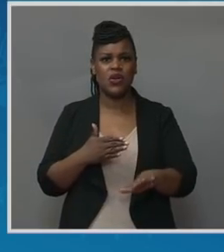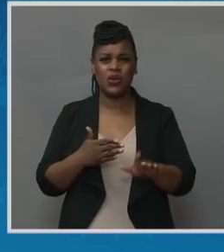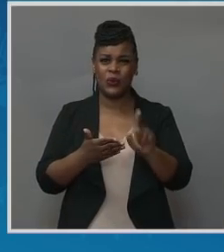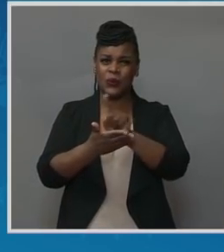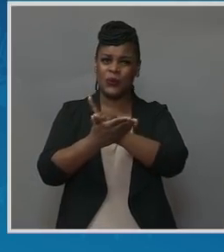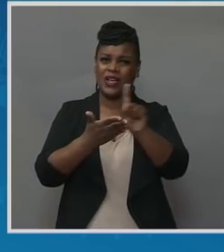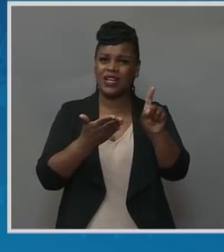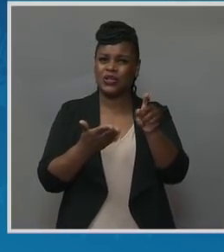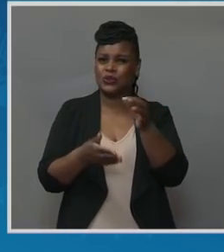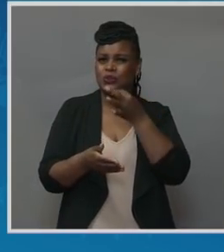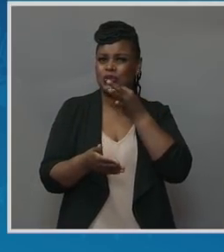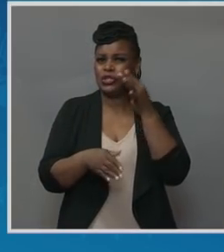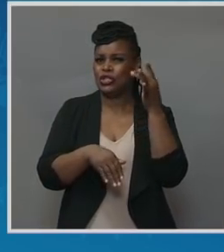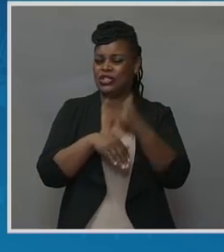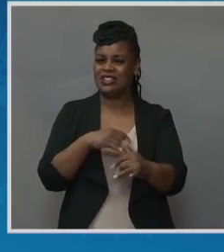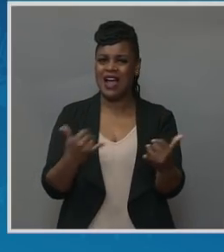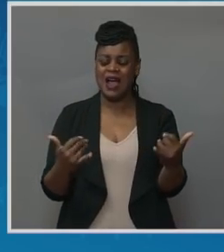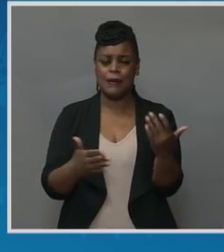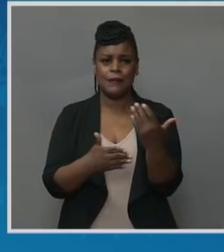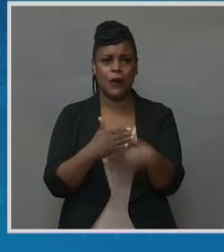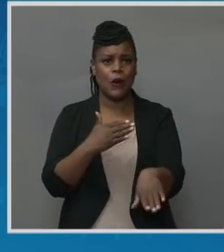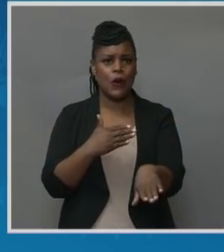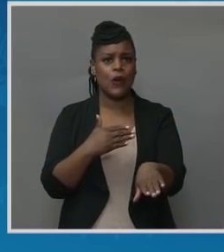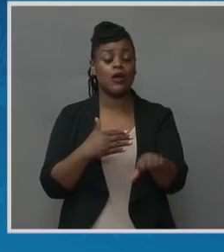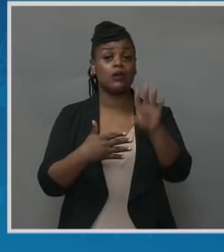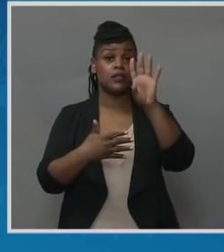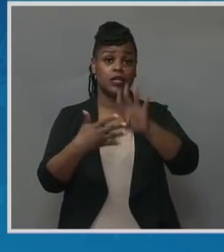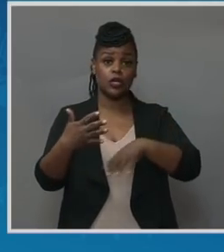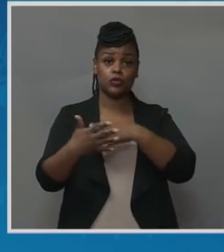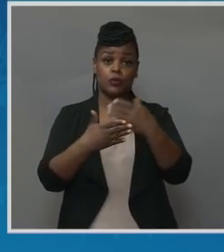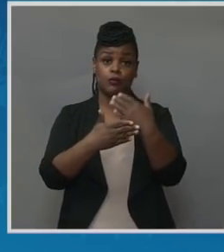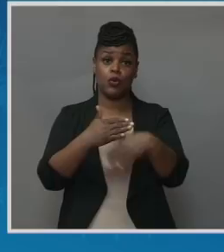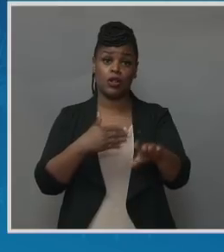expected. They scheduled the birth date for the following week.